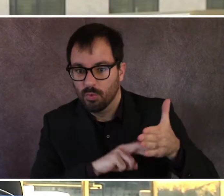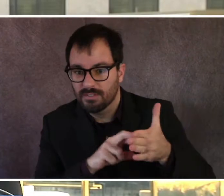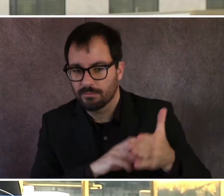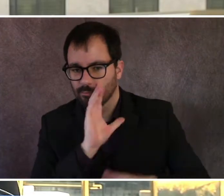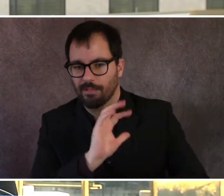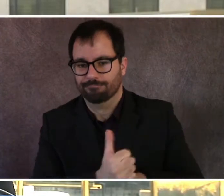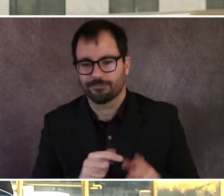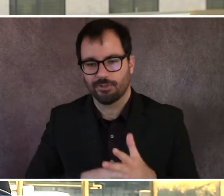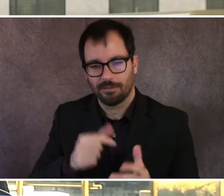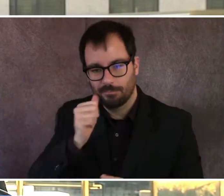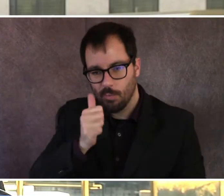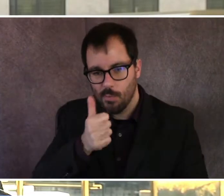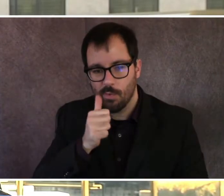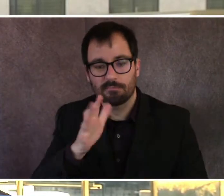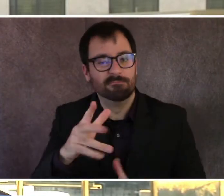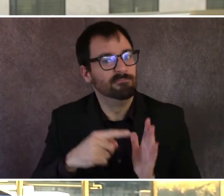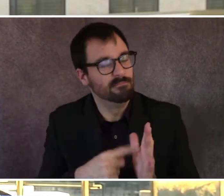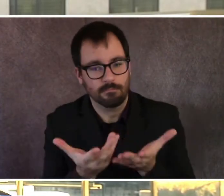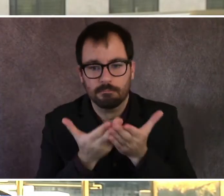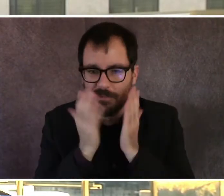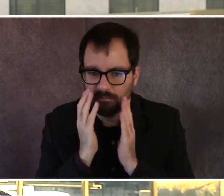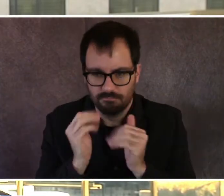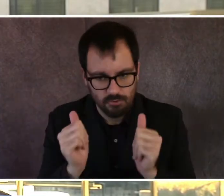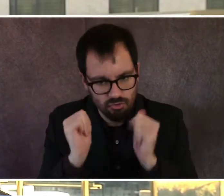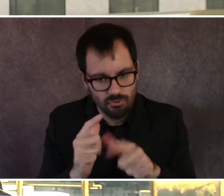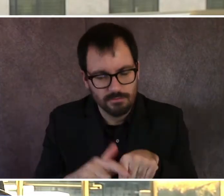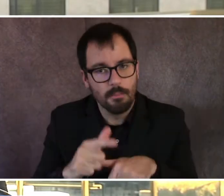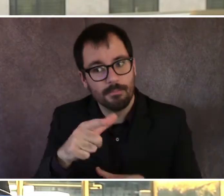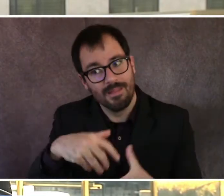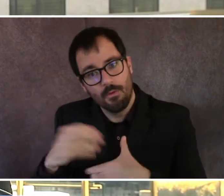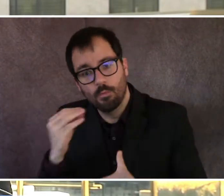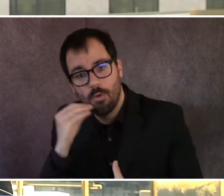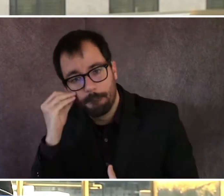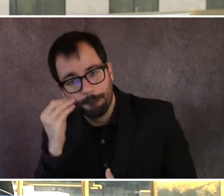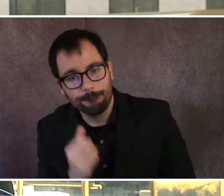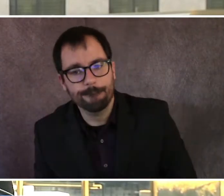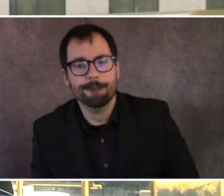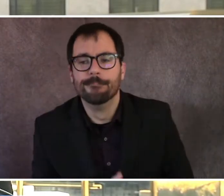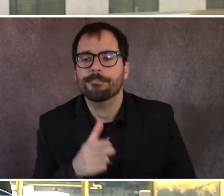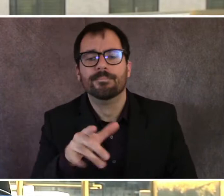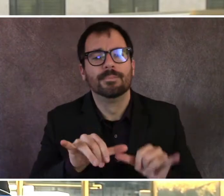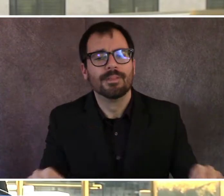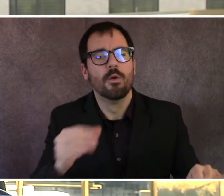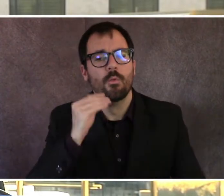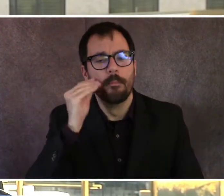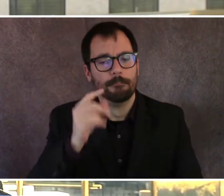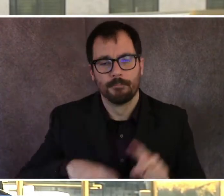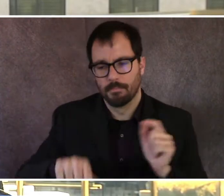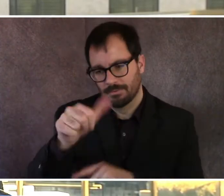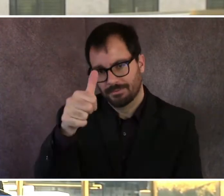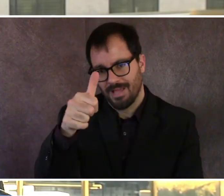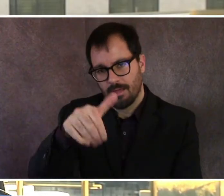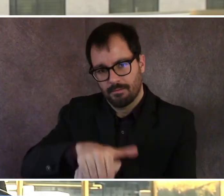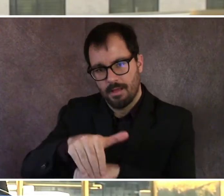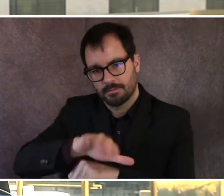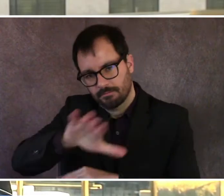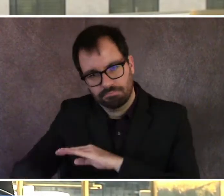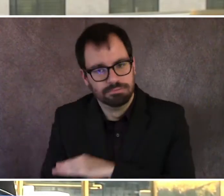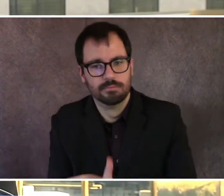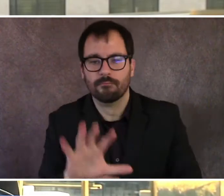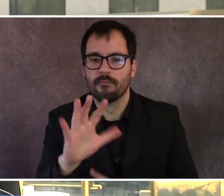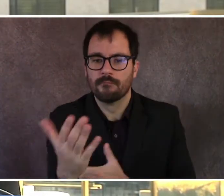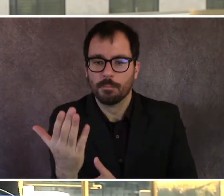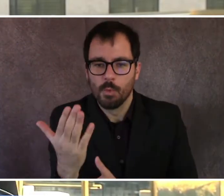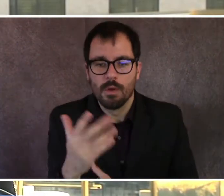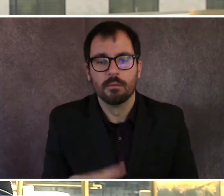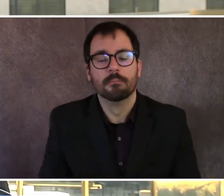from 10 p.m. till 5 a.m. A closing time for in-person businesses of 9.30. We're reaching out to